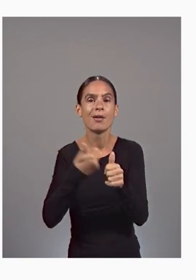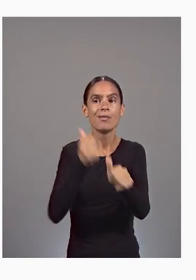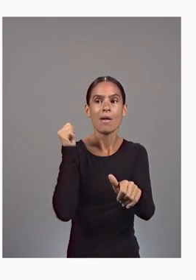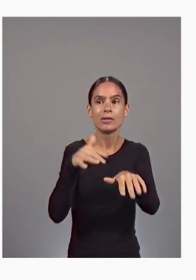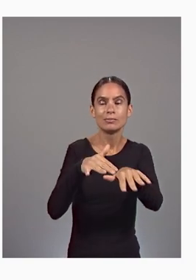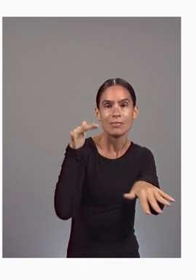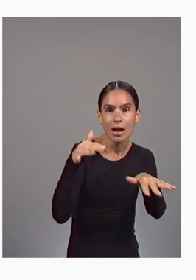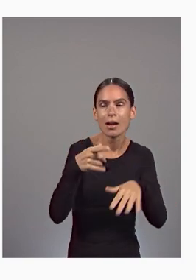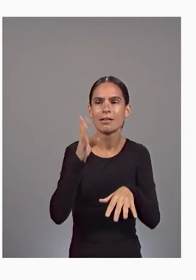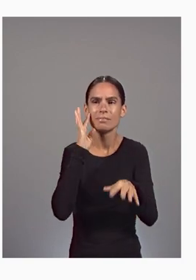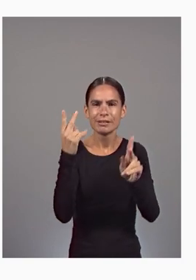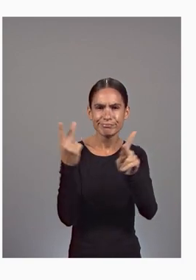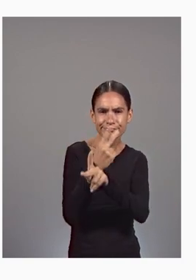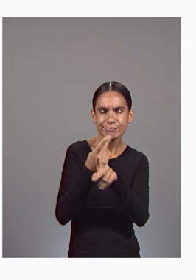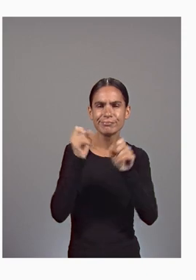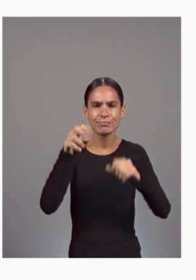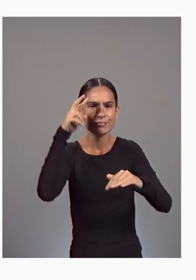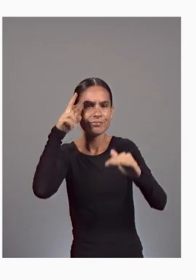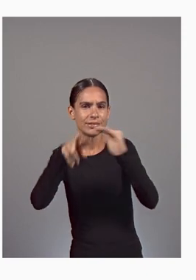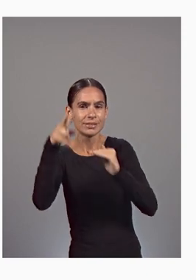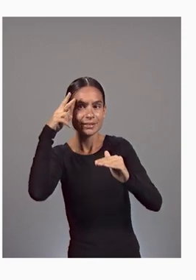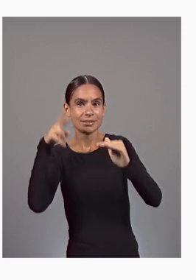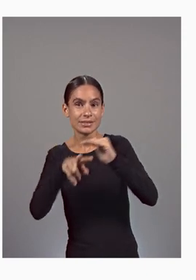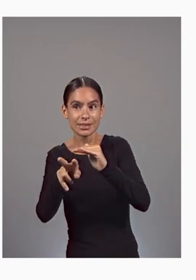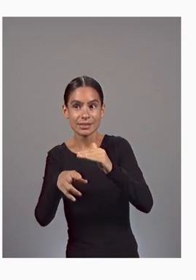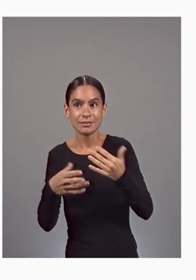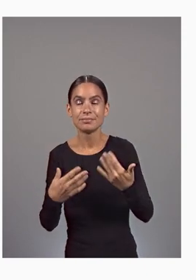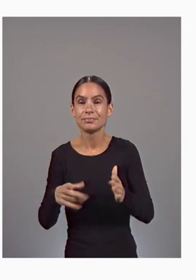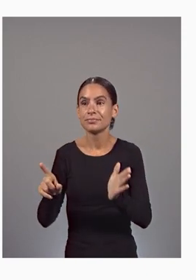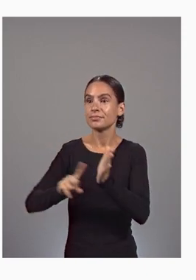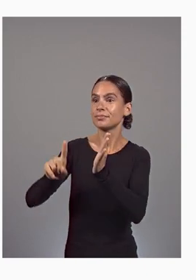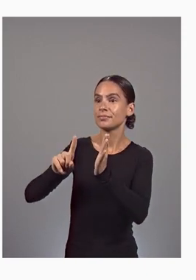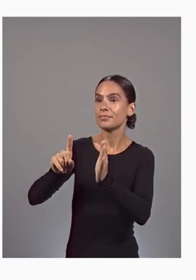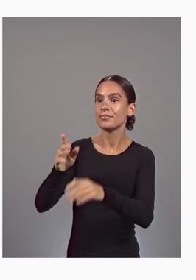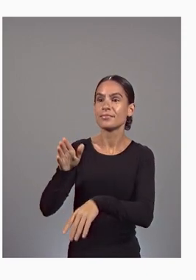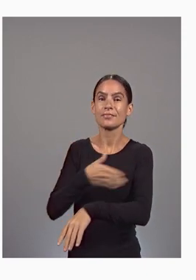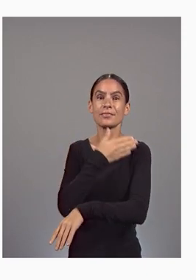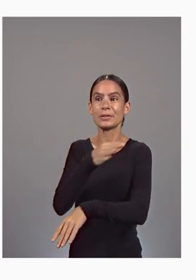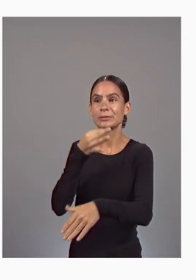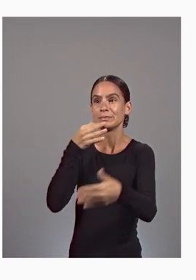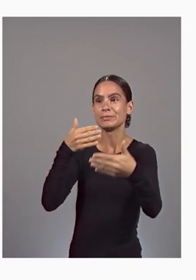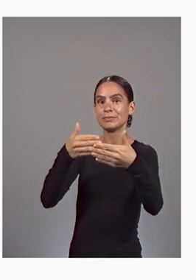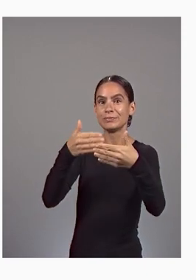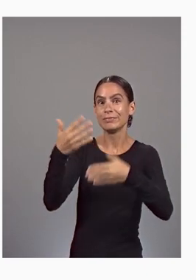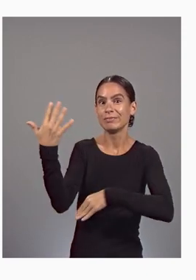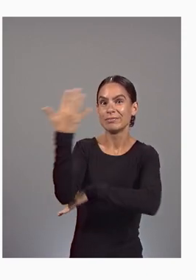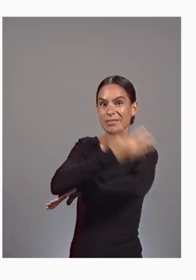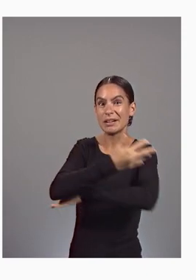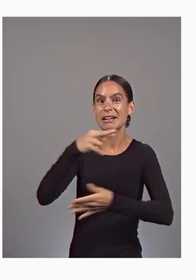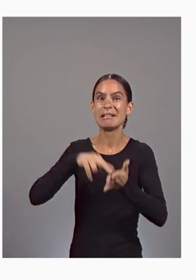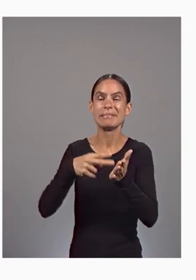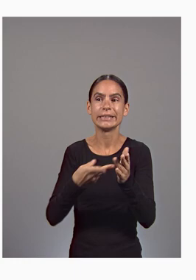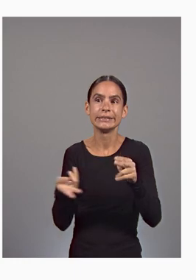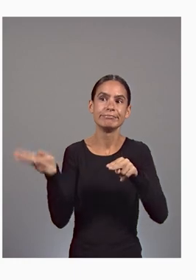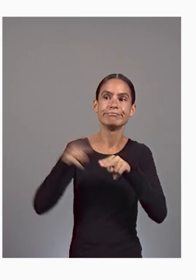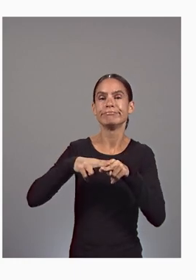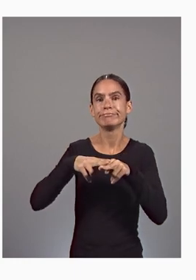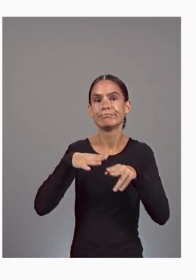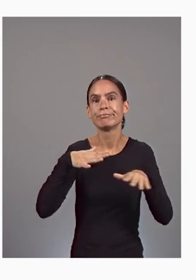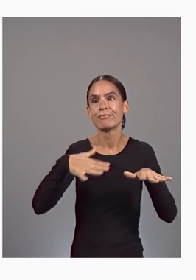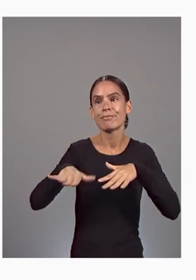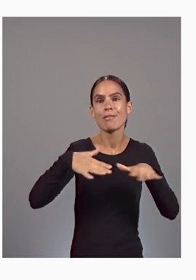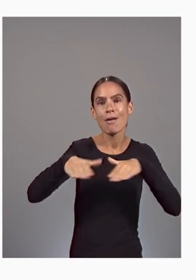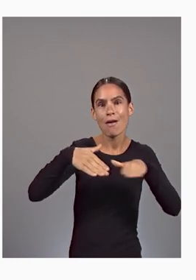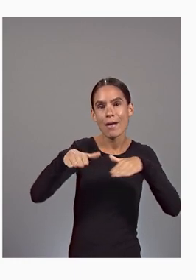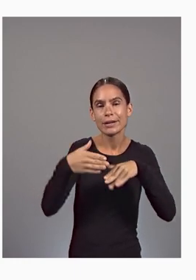way. A concert in five days will increase foot traffic by 65%. Would you like to adjust staffing and inventory?